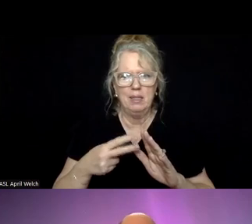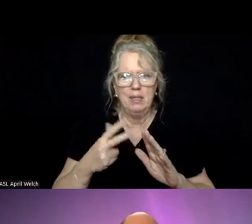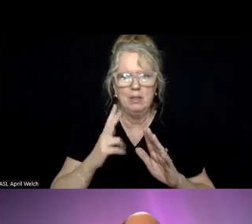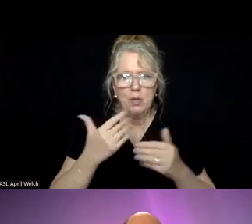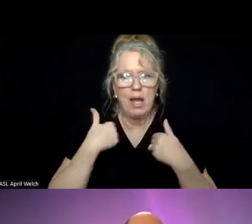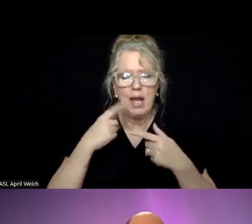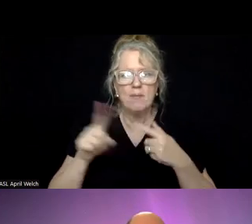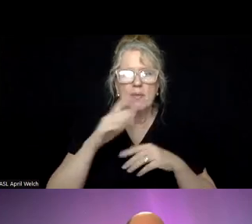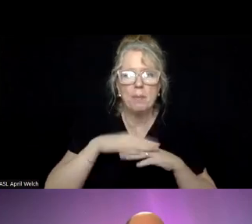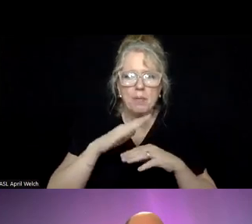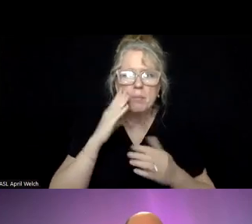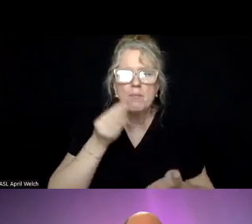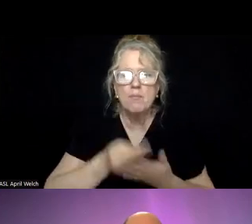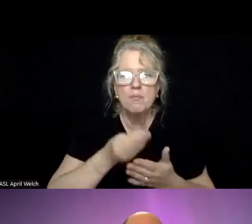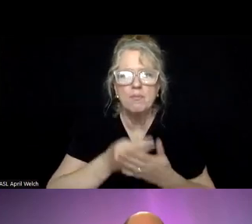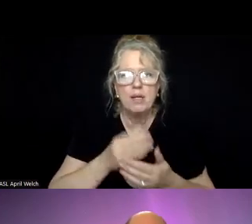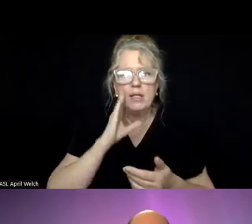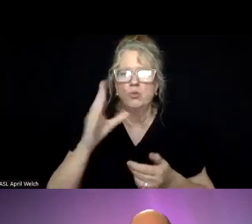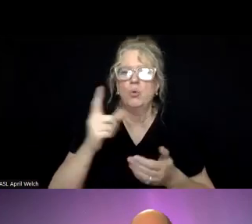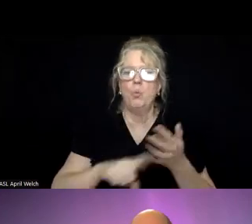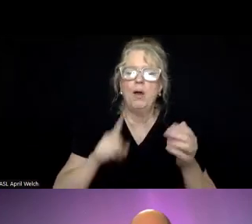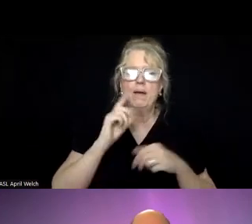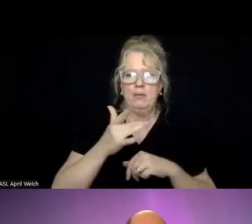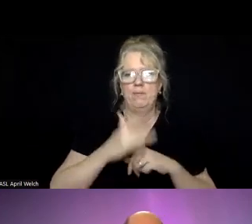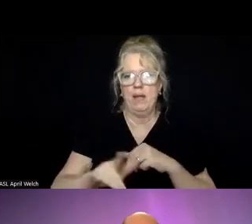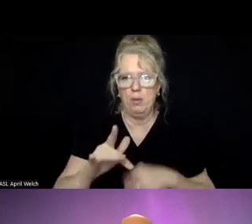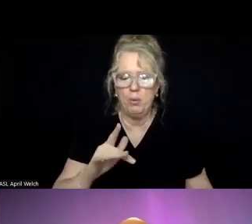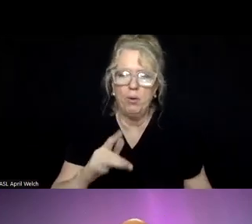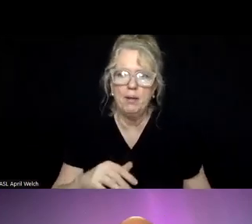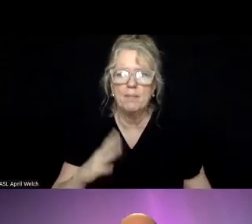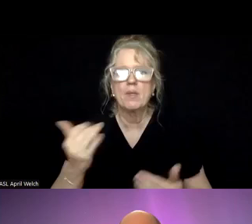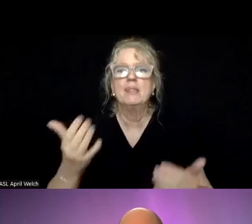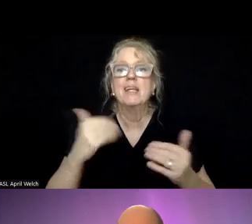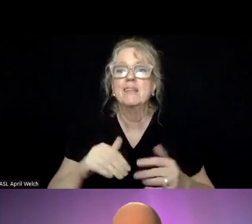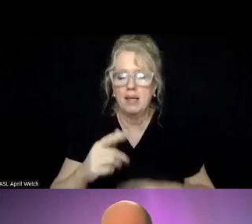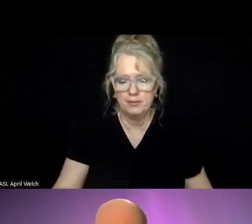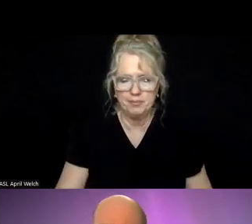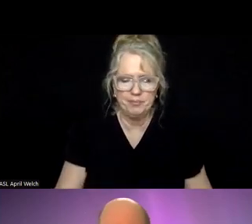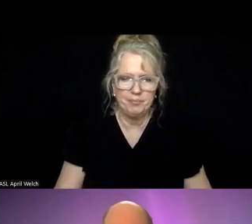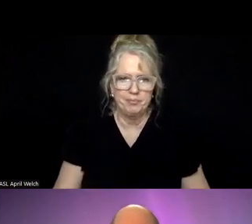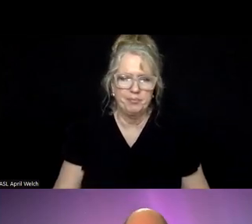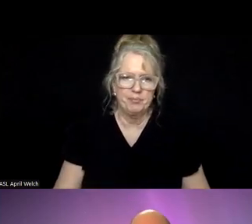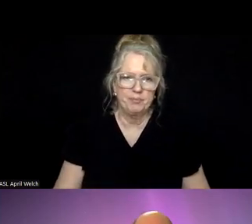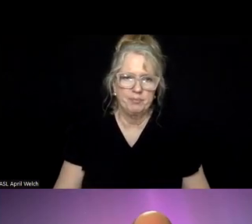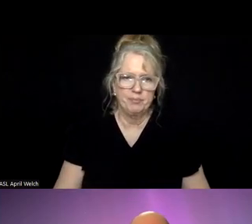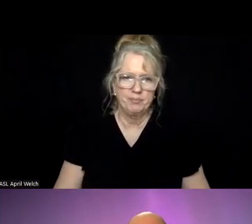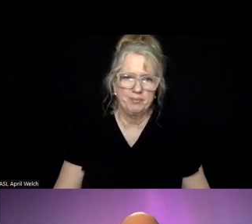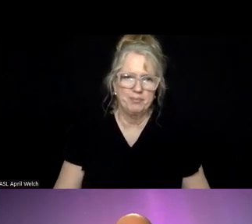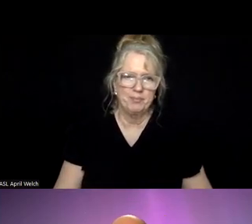funding to underwrite availability. And so let's go to the next slide. And we'll tell,